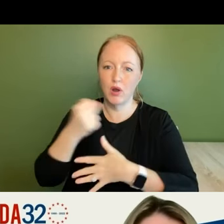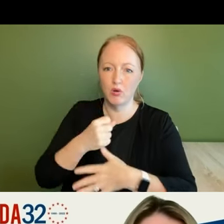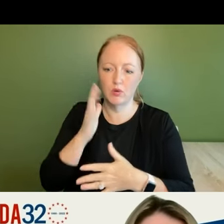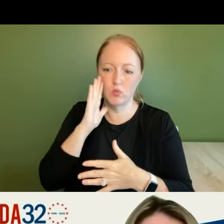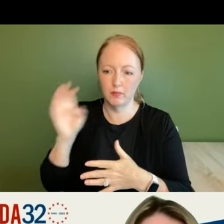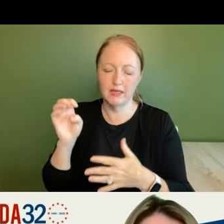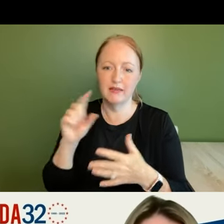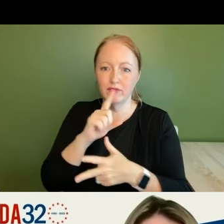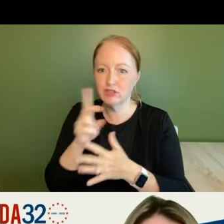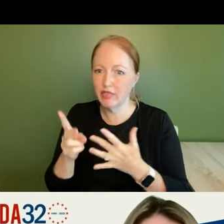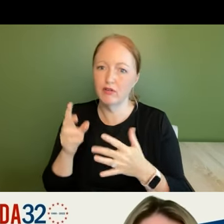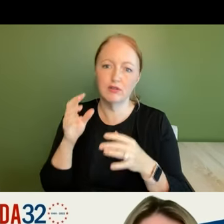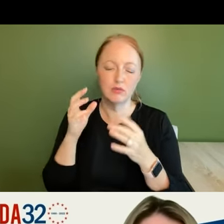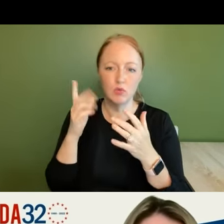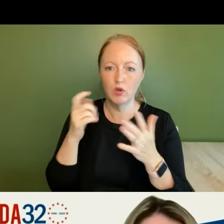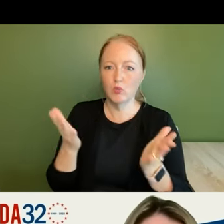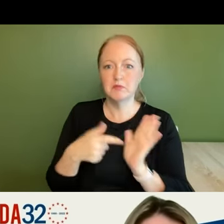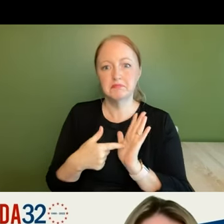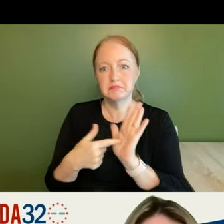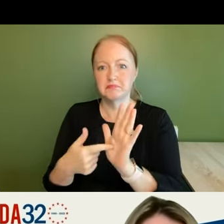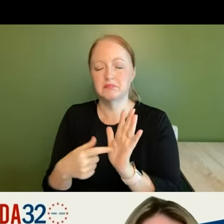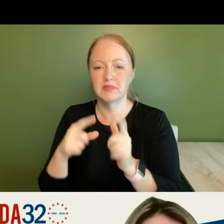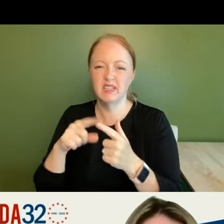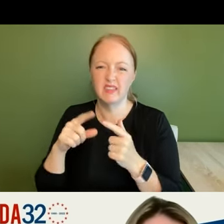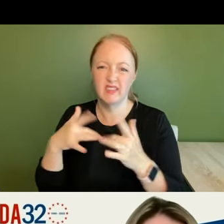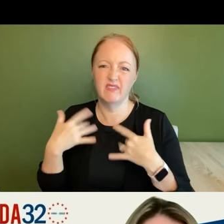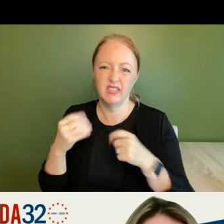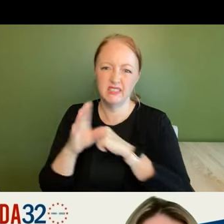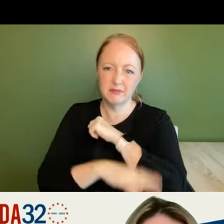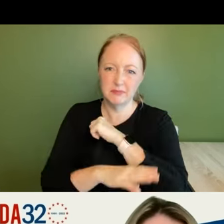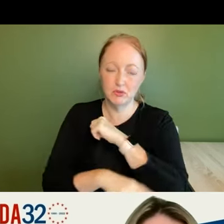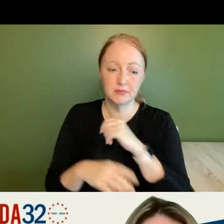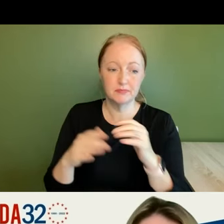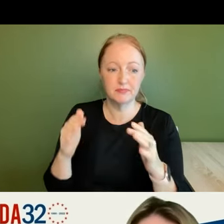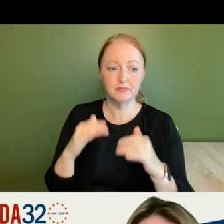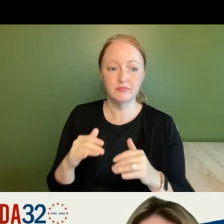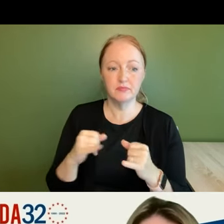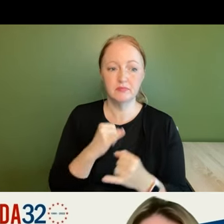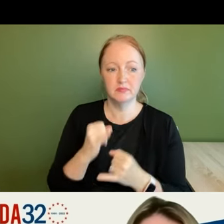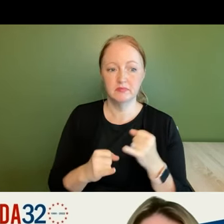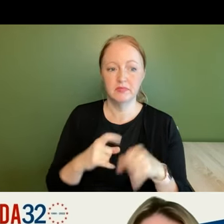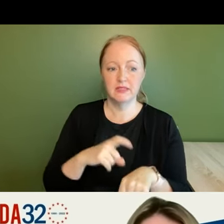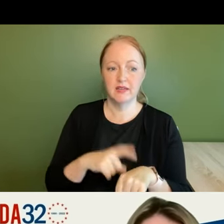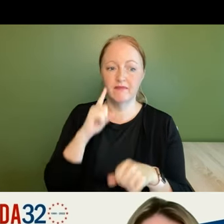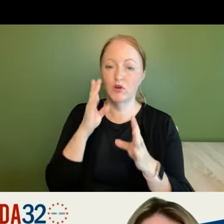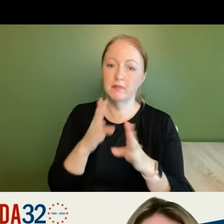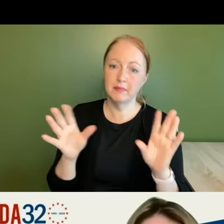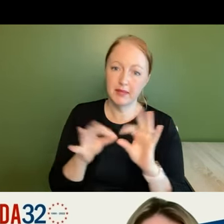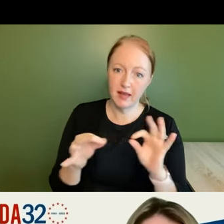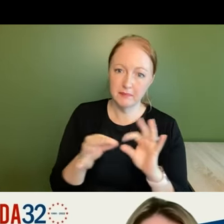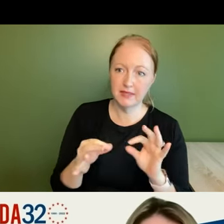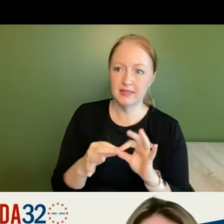you all want to bring forward to the event in september um and then finally we will have time for public comment